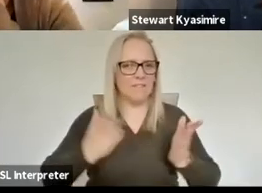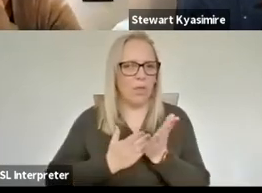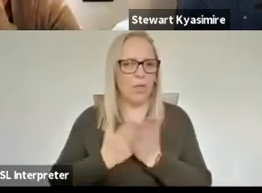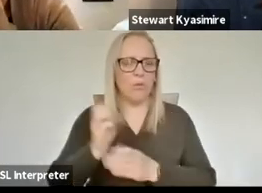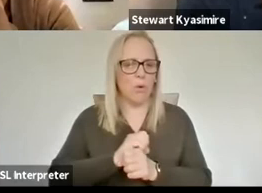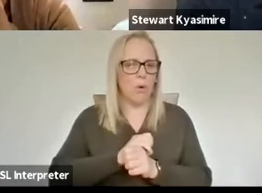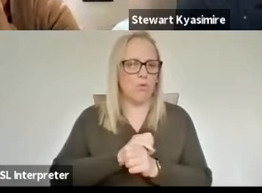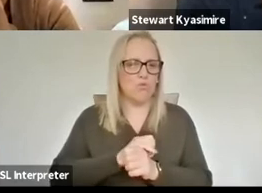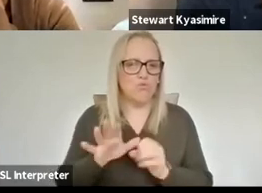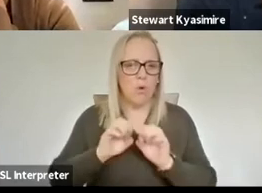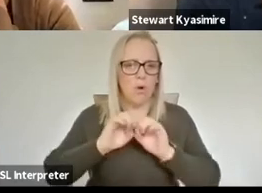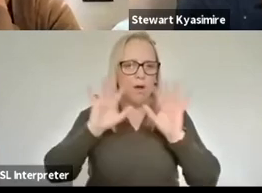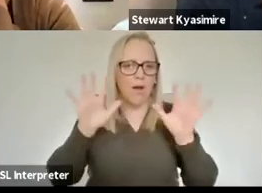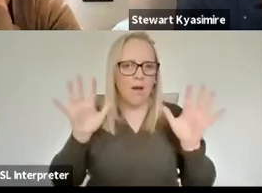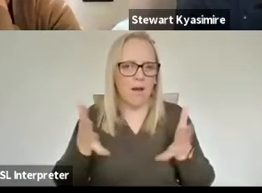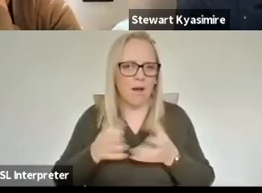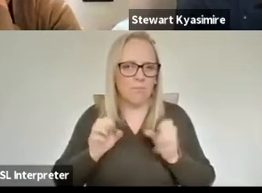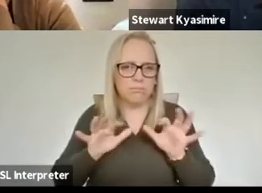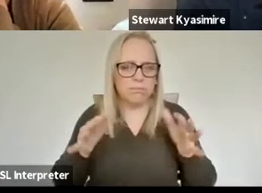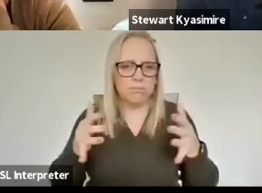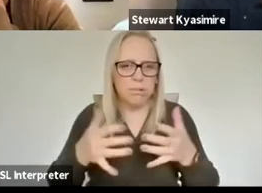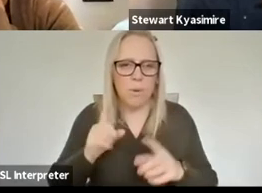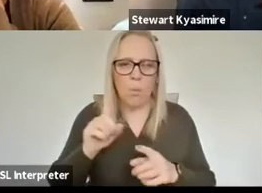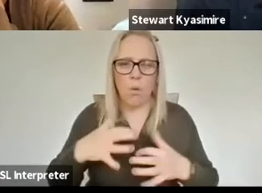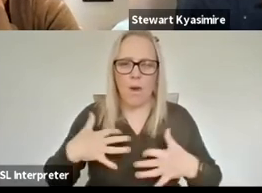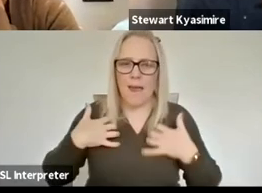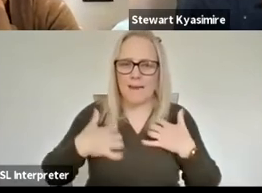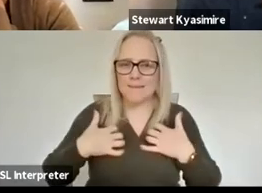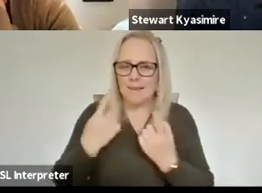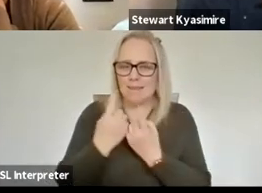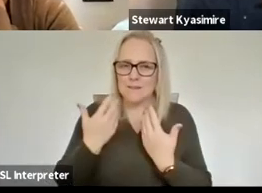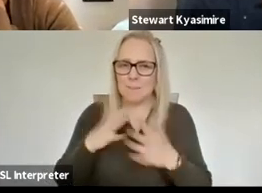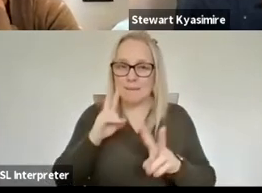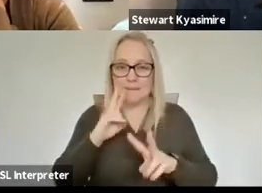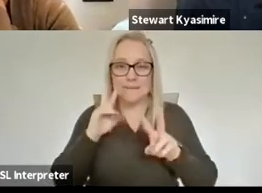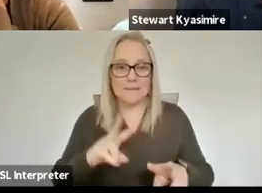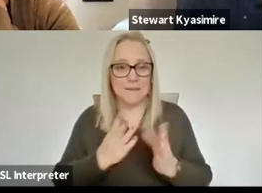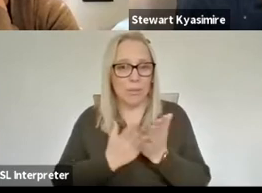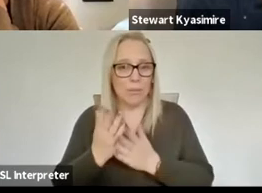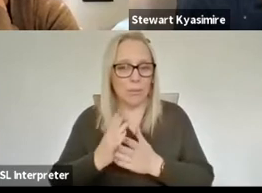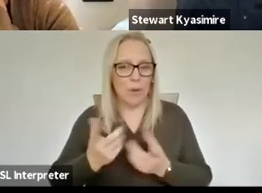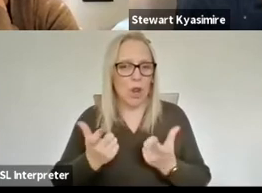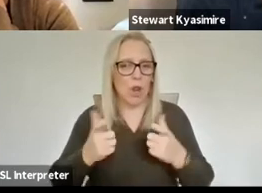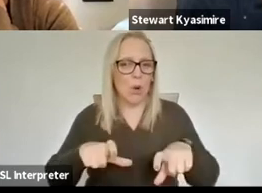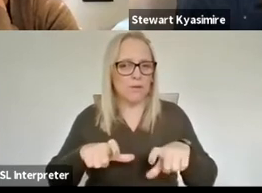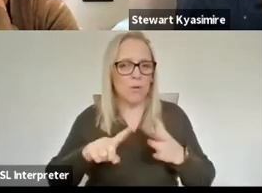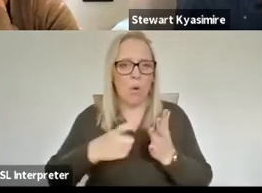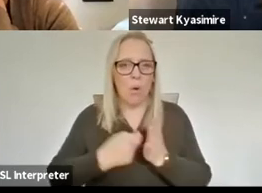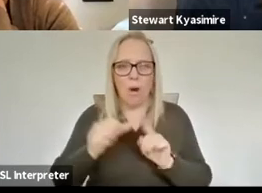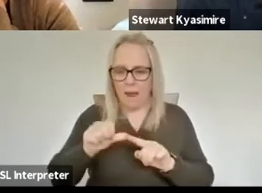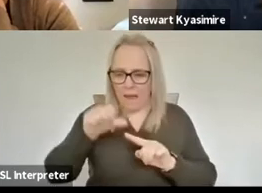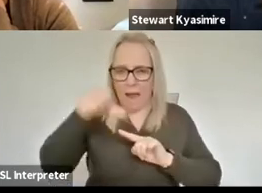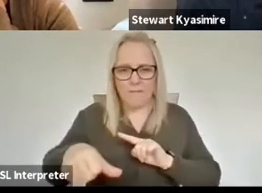interesting exciting developments in the arts have you seen or experienced during the lockdown or can see emerging afterwards